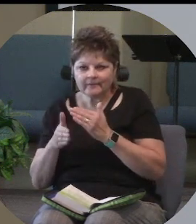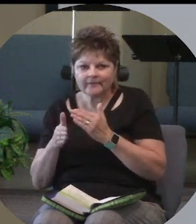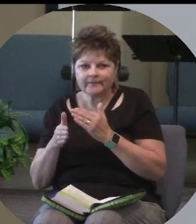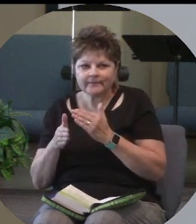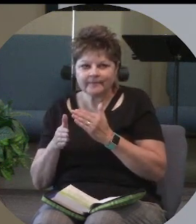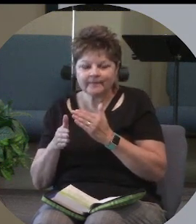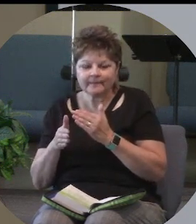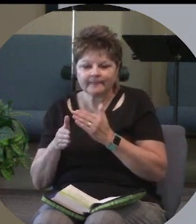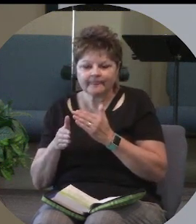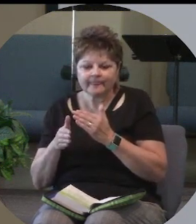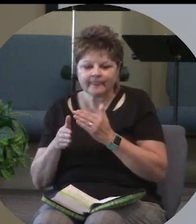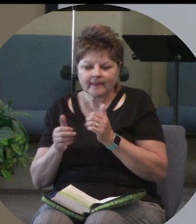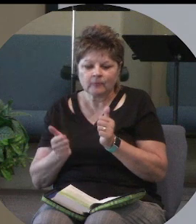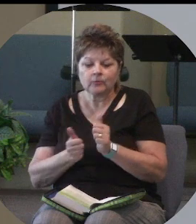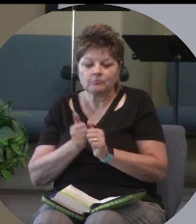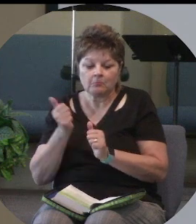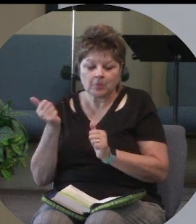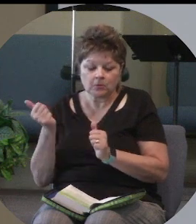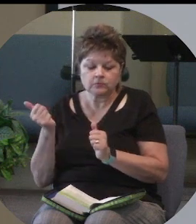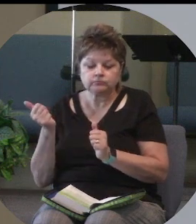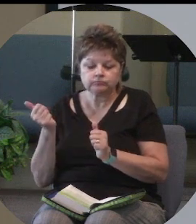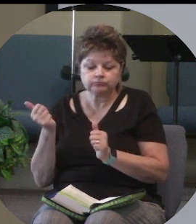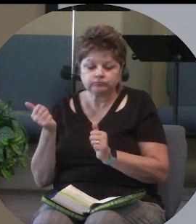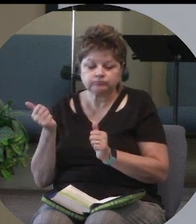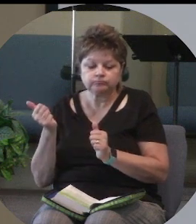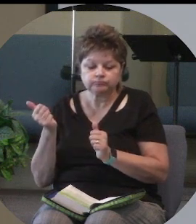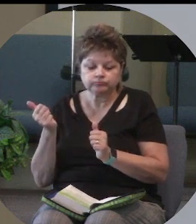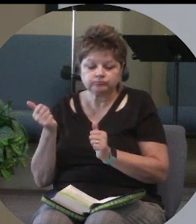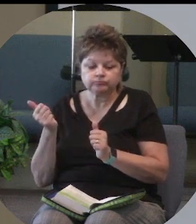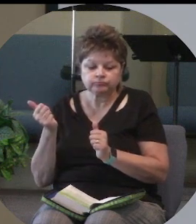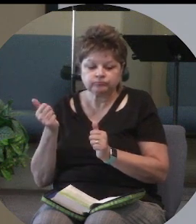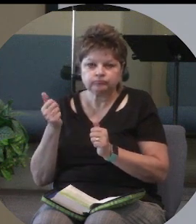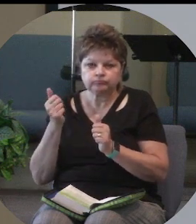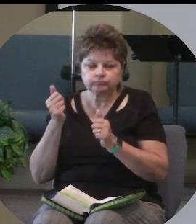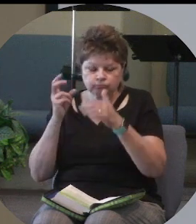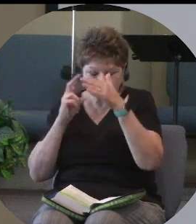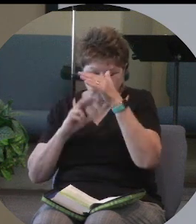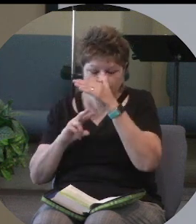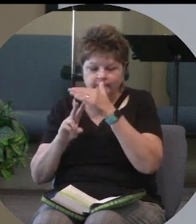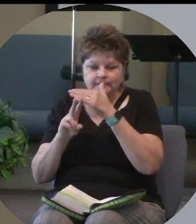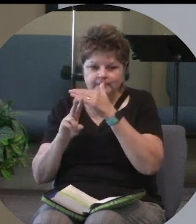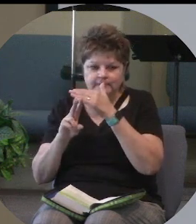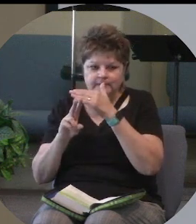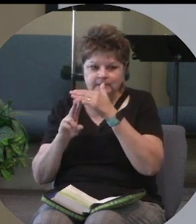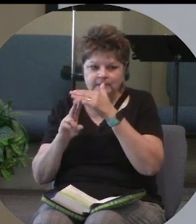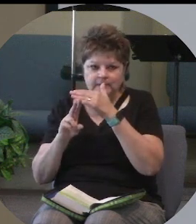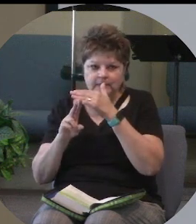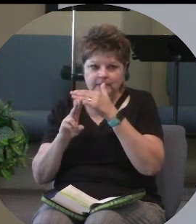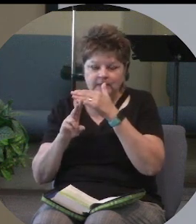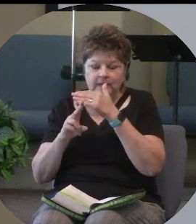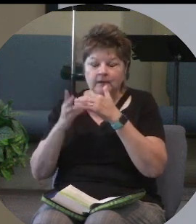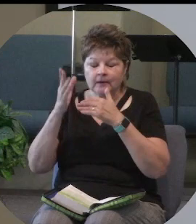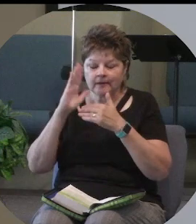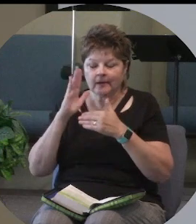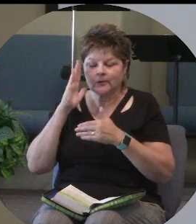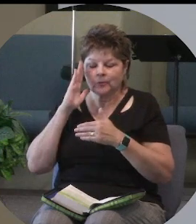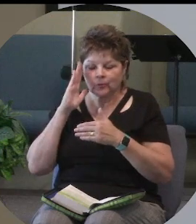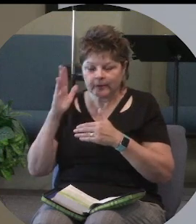as is with most prophecies I will restore you